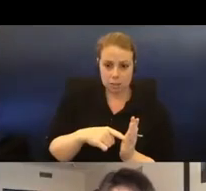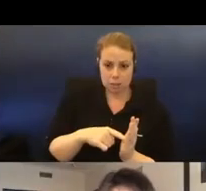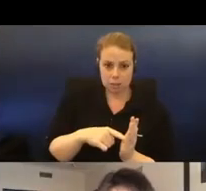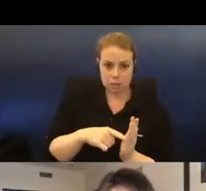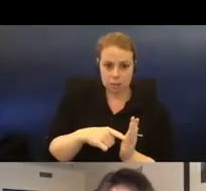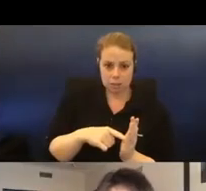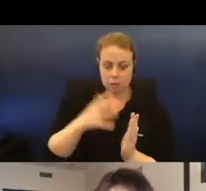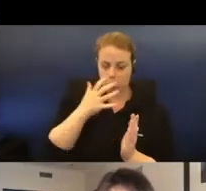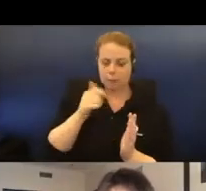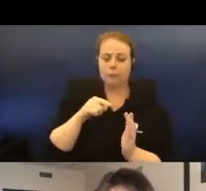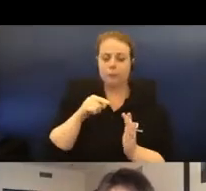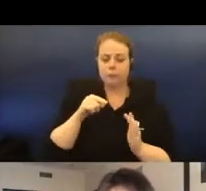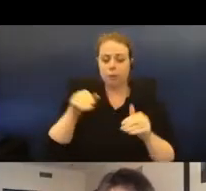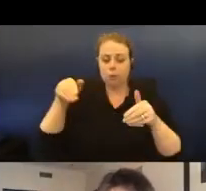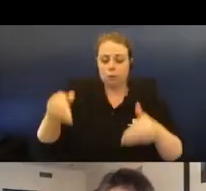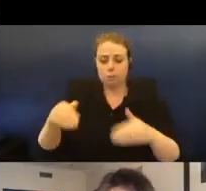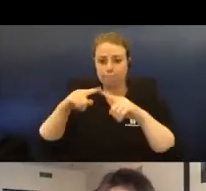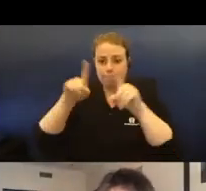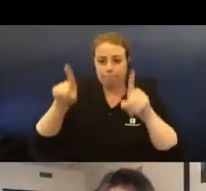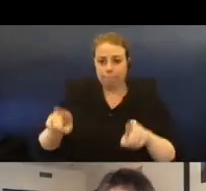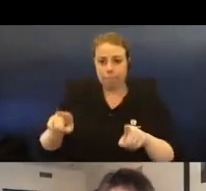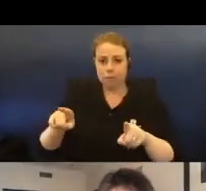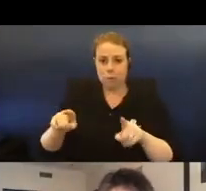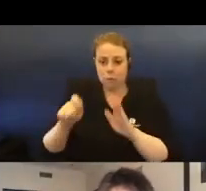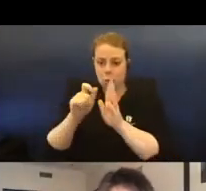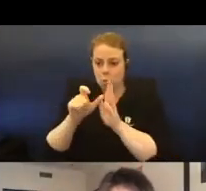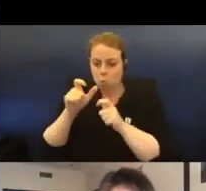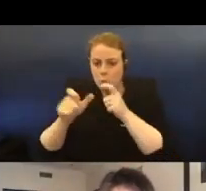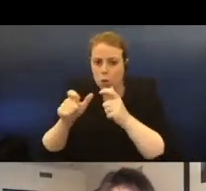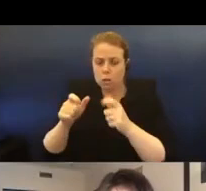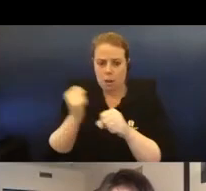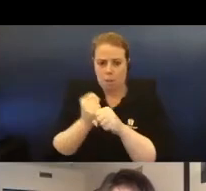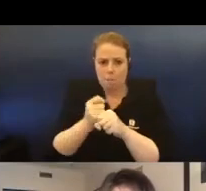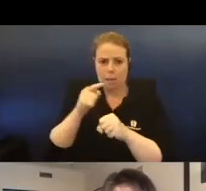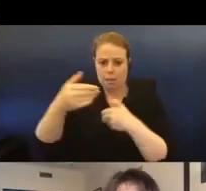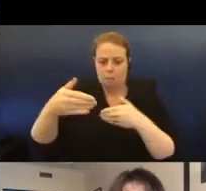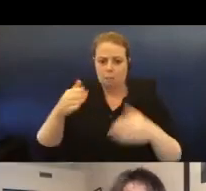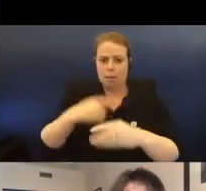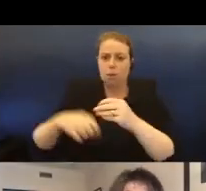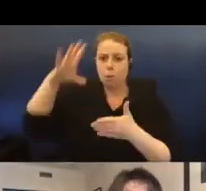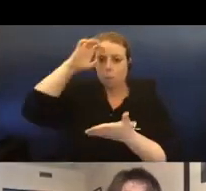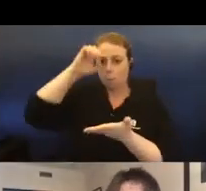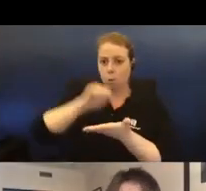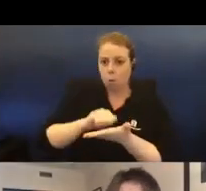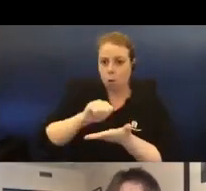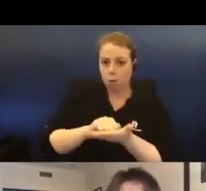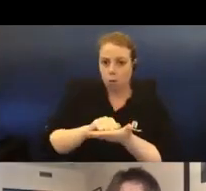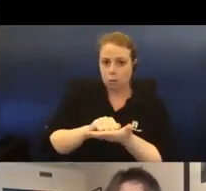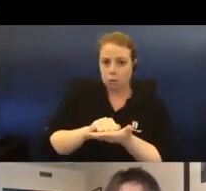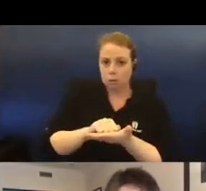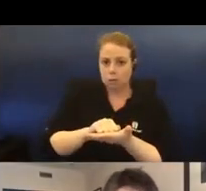recontextualising those gravestone epitaphs, I started turning the ball arts into memorials with this series of pay stubs.